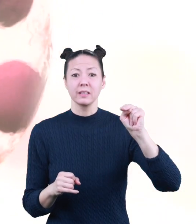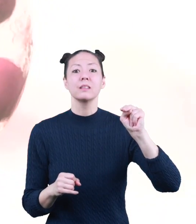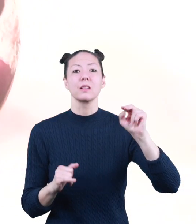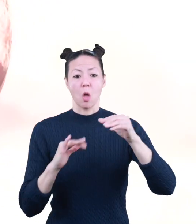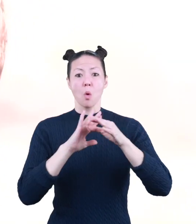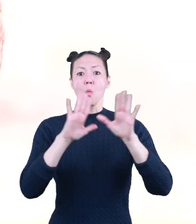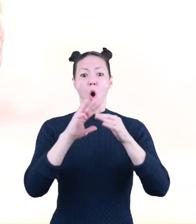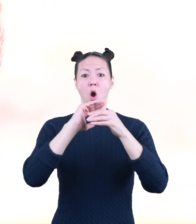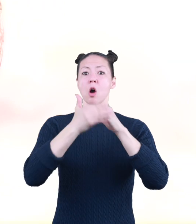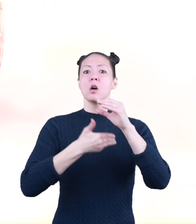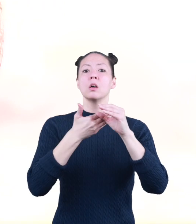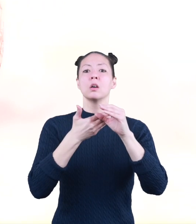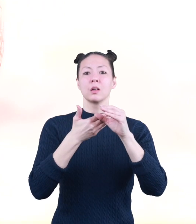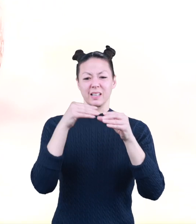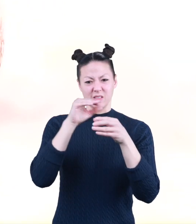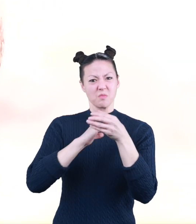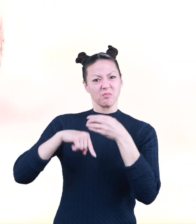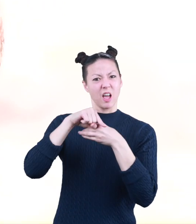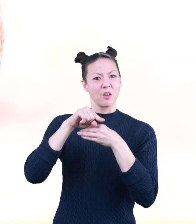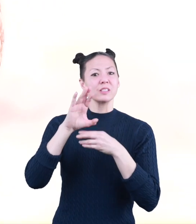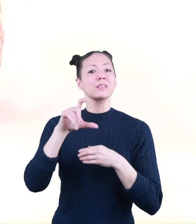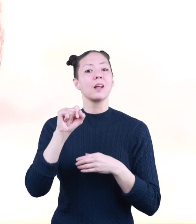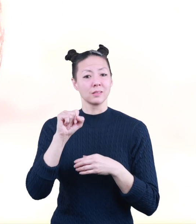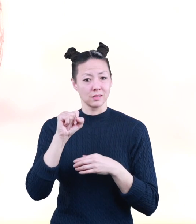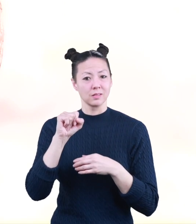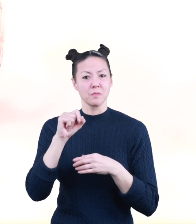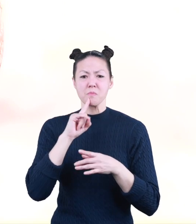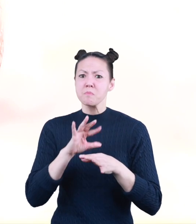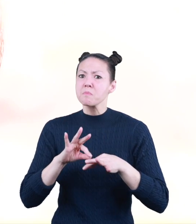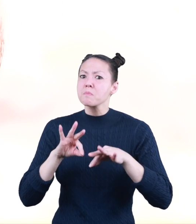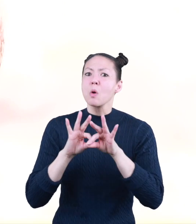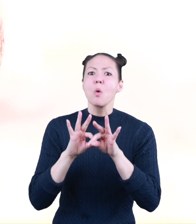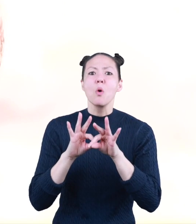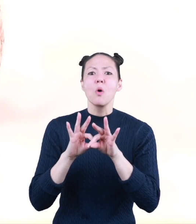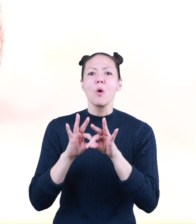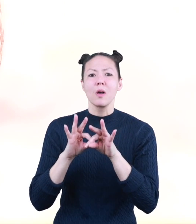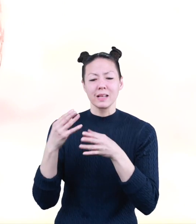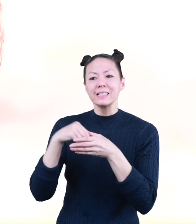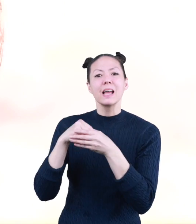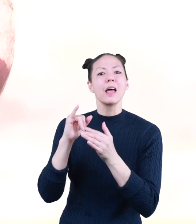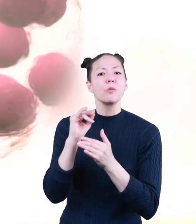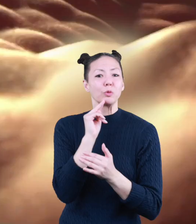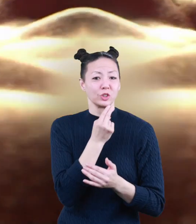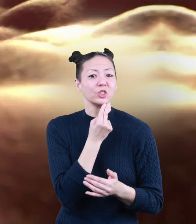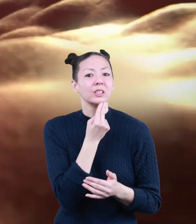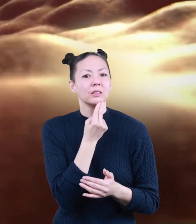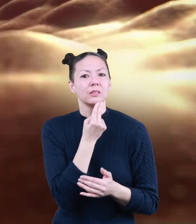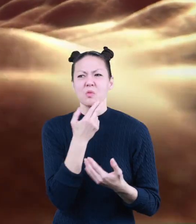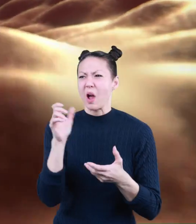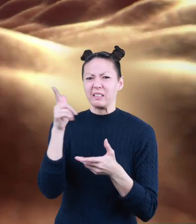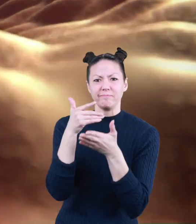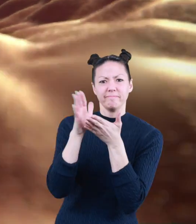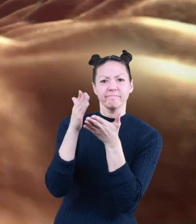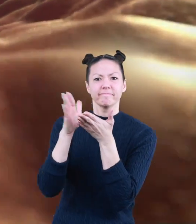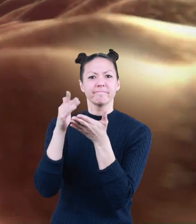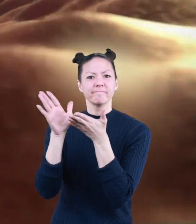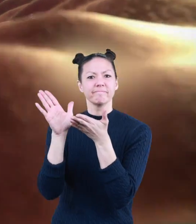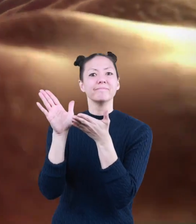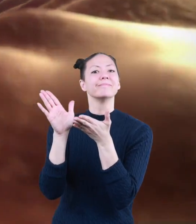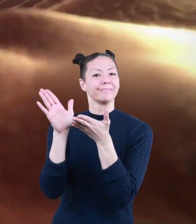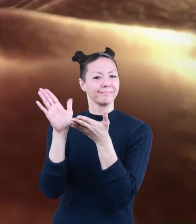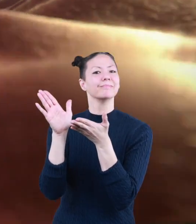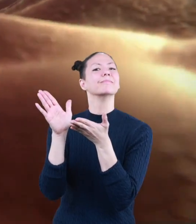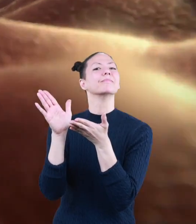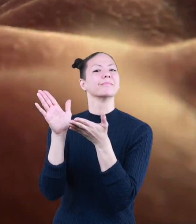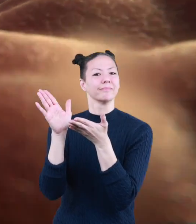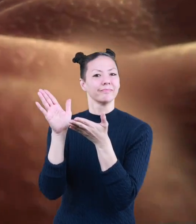It is the wall around the cell. It keeps important things inside like nutrients and unwanted things out